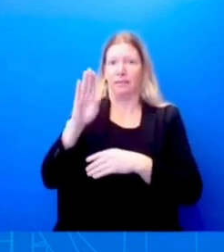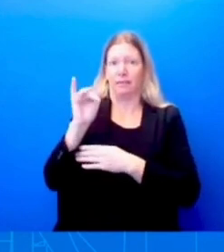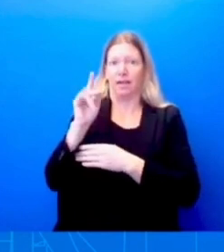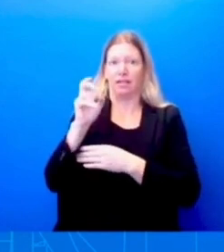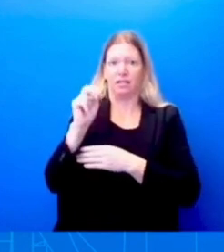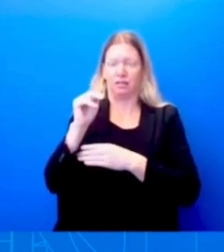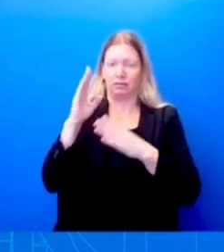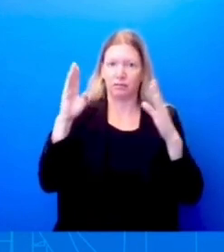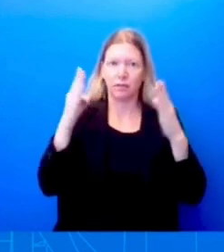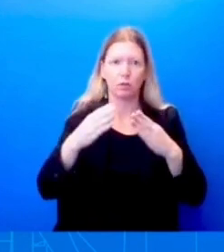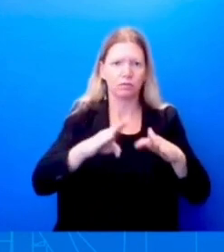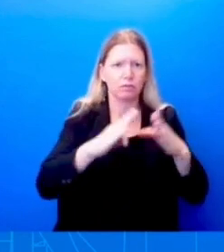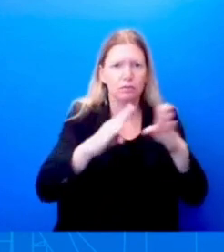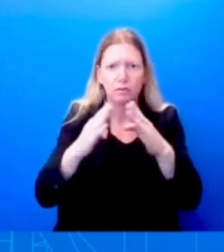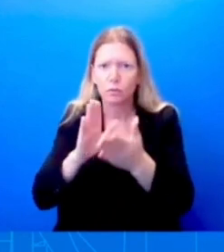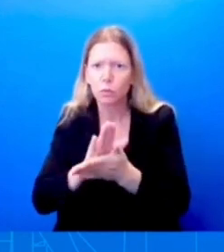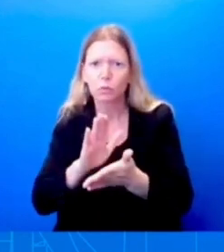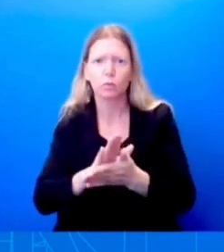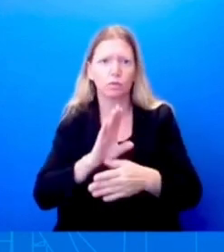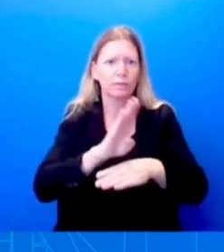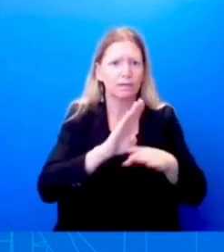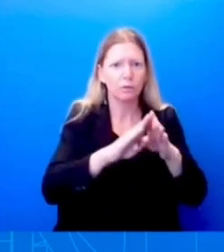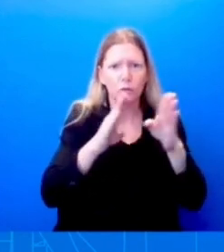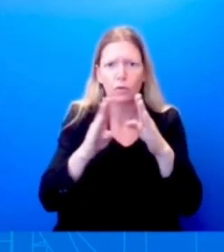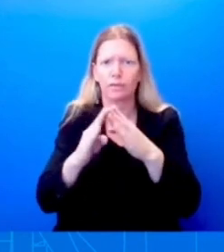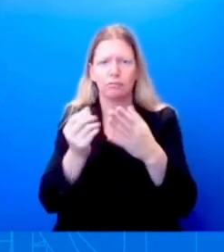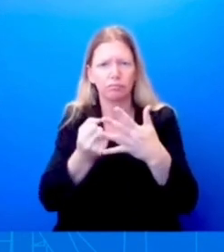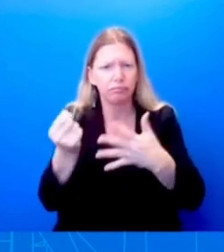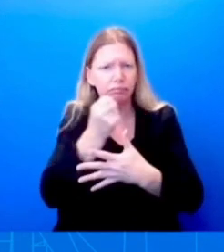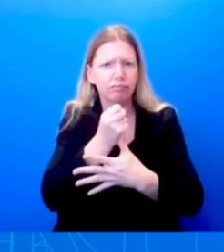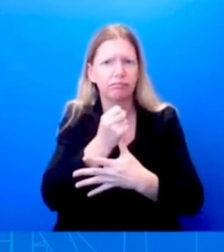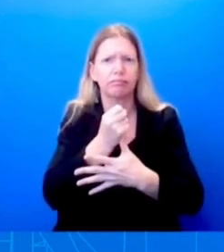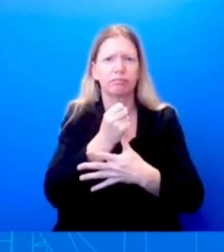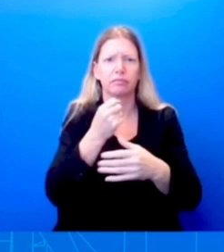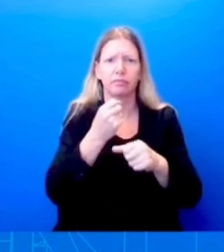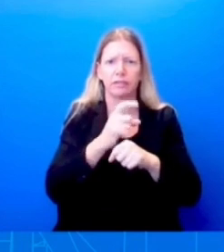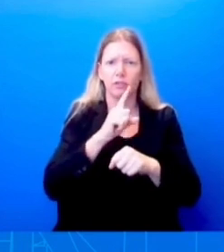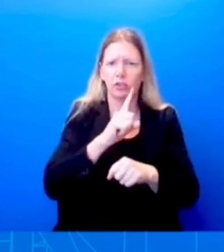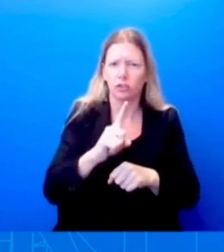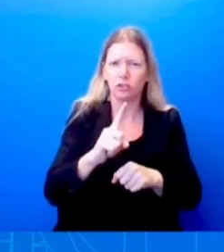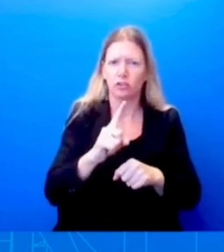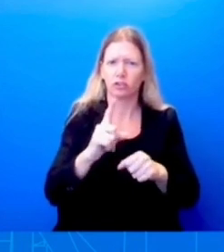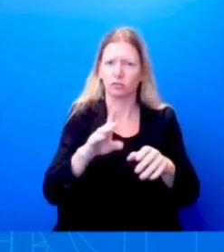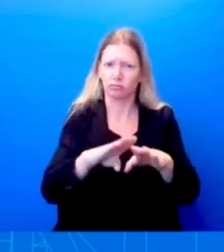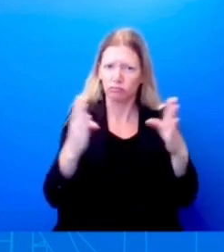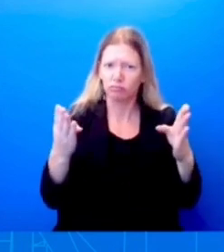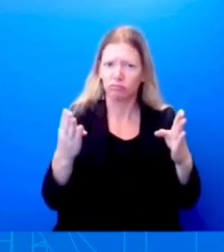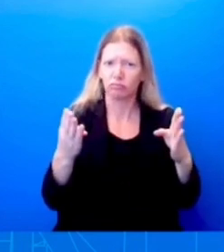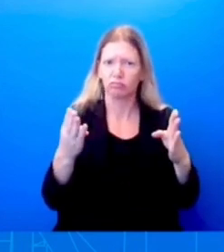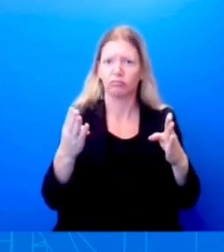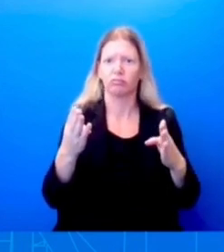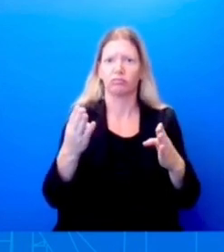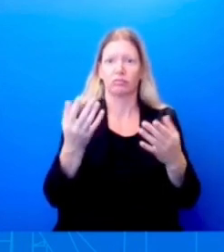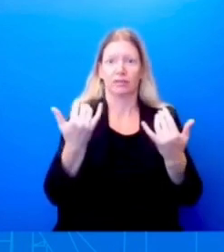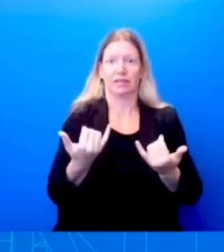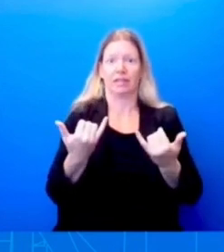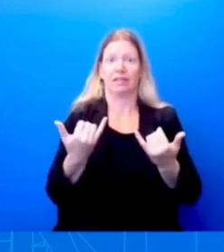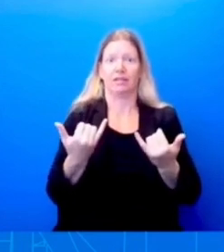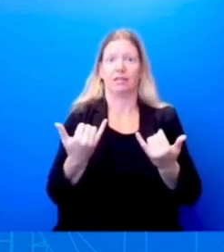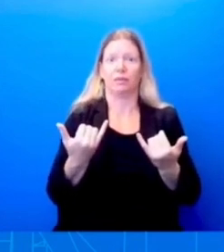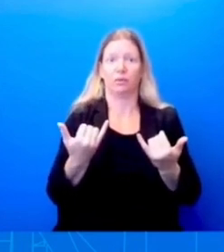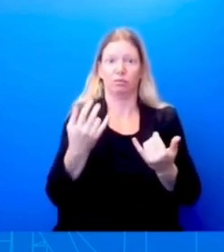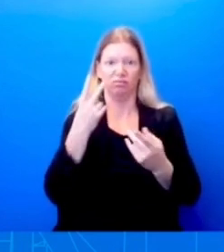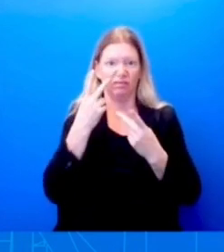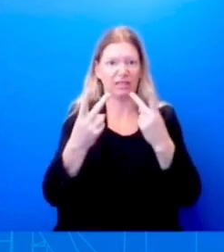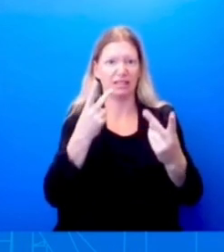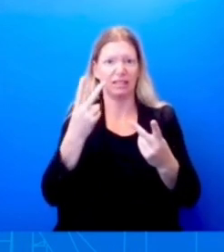schools. Now, is there more work to do? Absolutely. As we've seen, the pandemic, COVID has had a devastating effect on